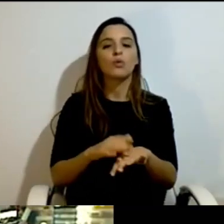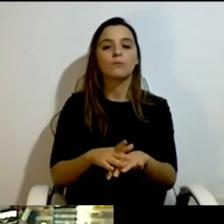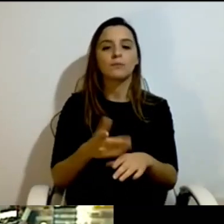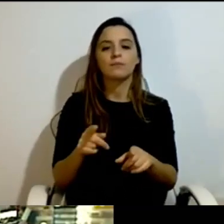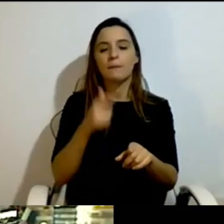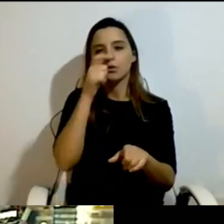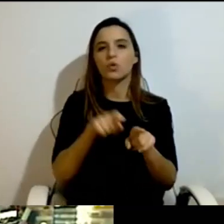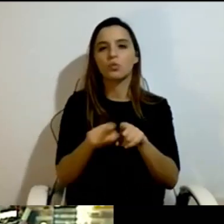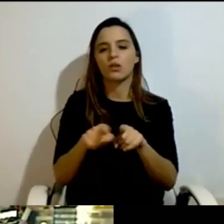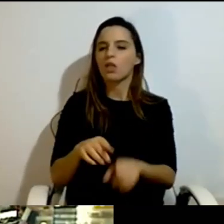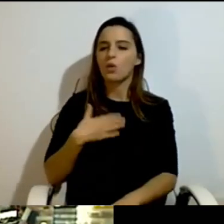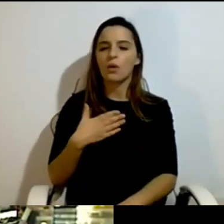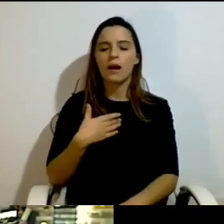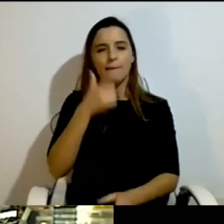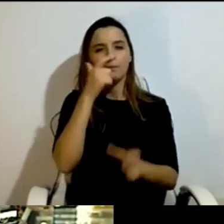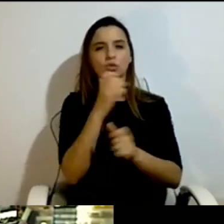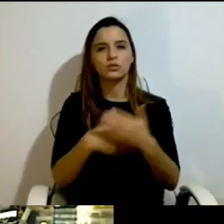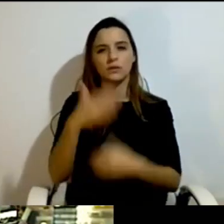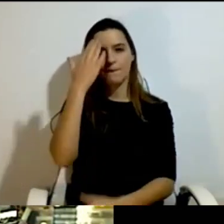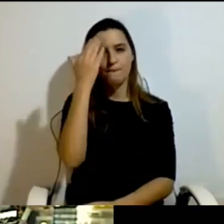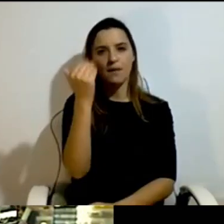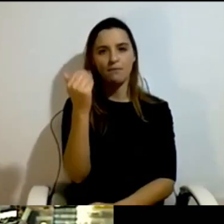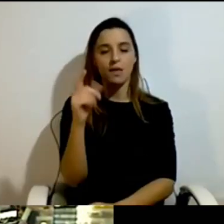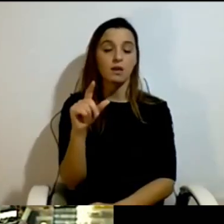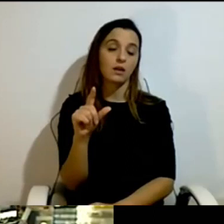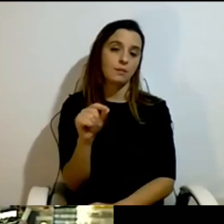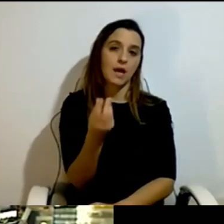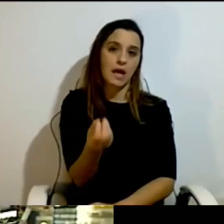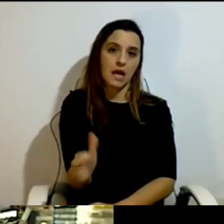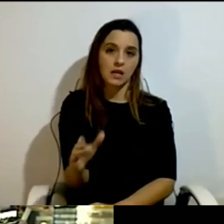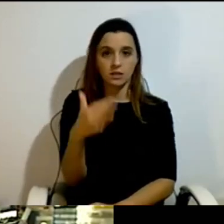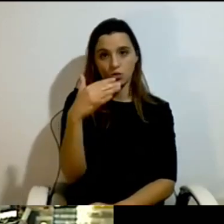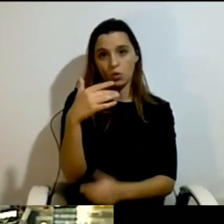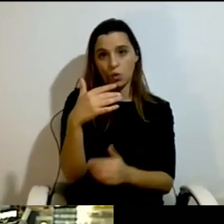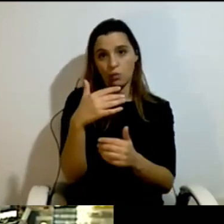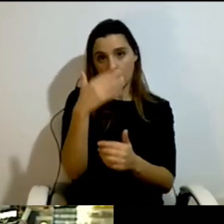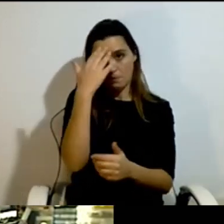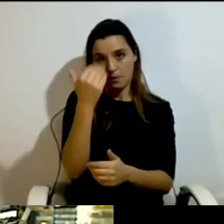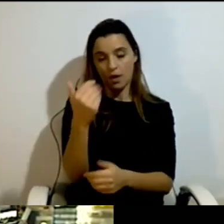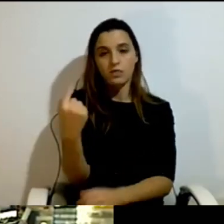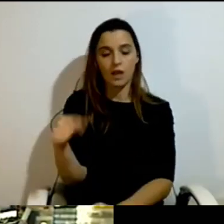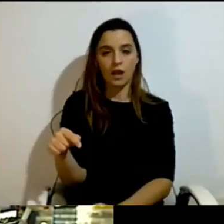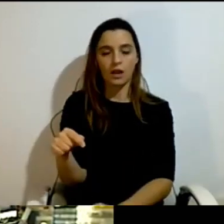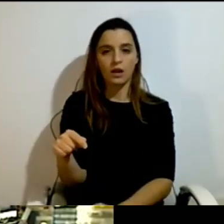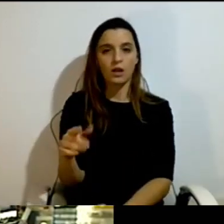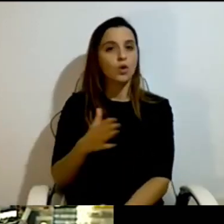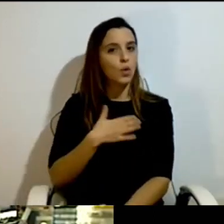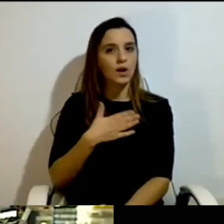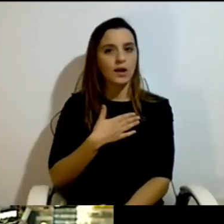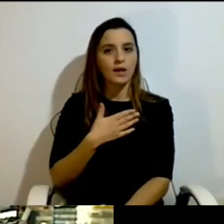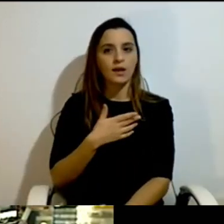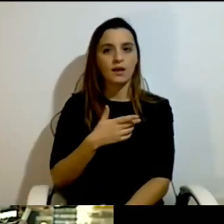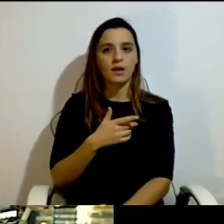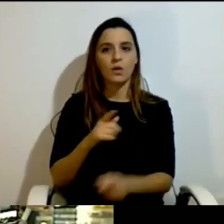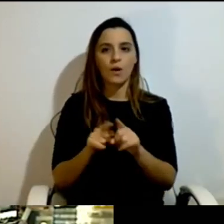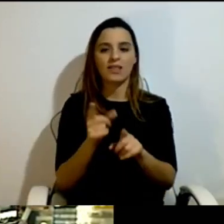disabilities to get that money. And we said, no deal with us. We will not discuss a